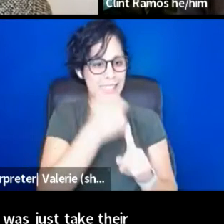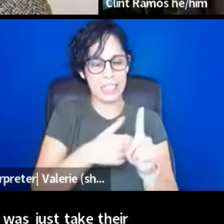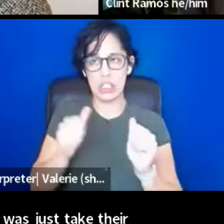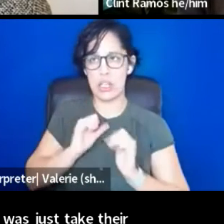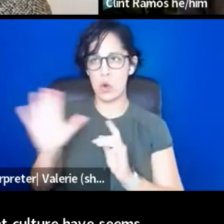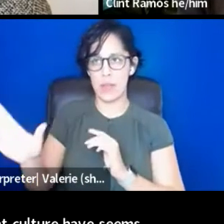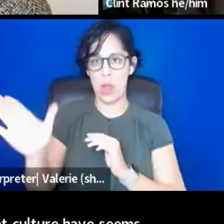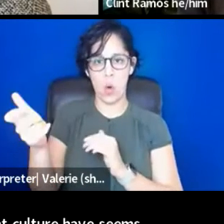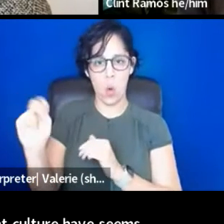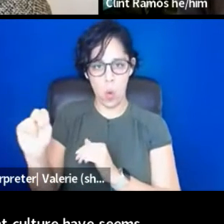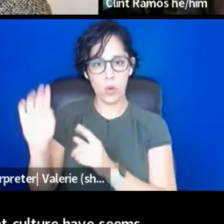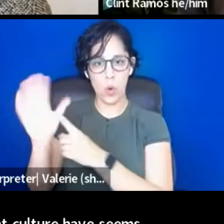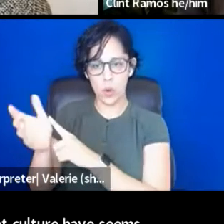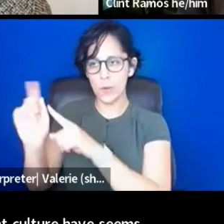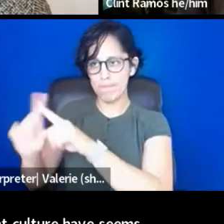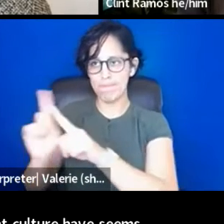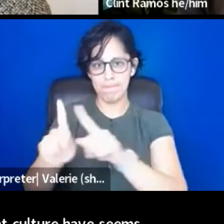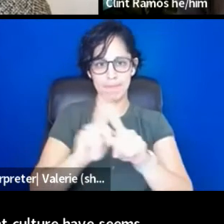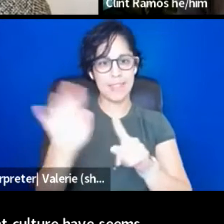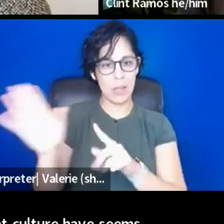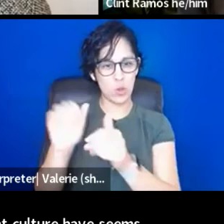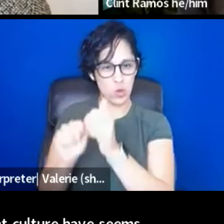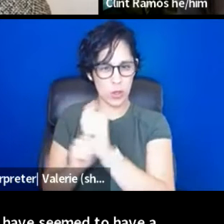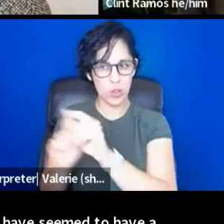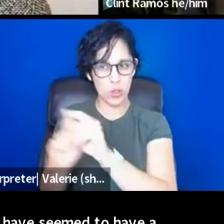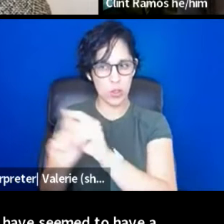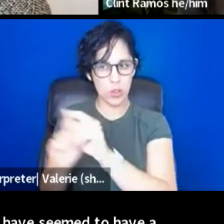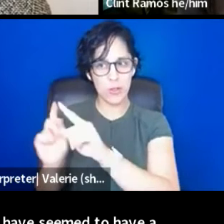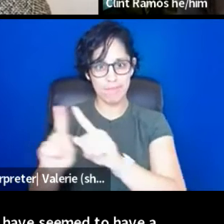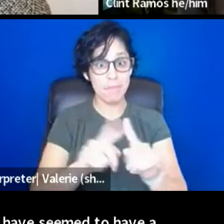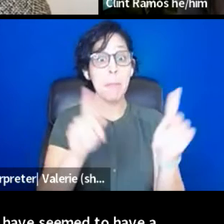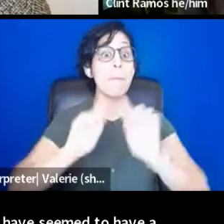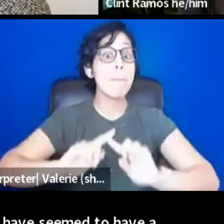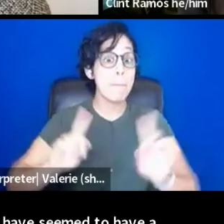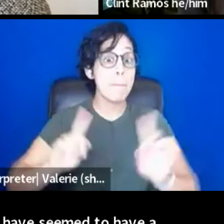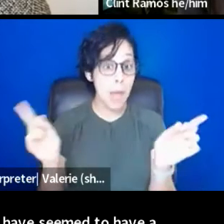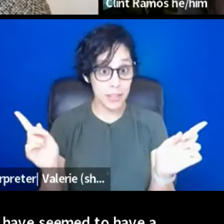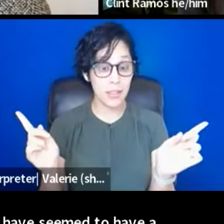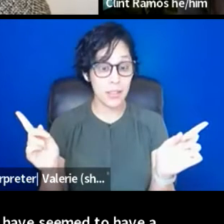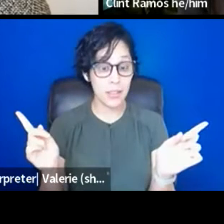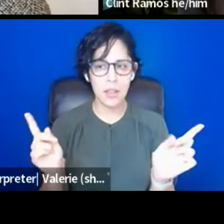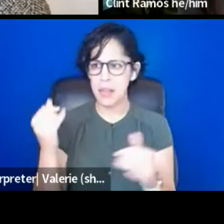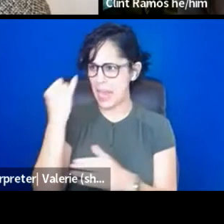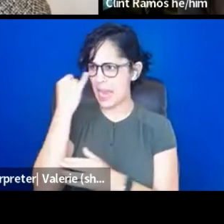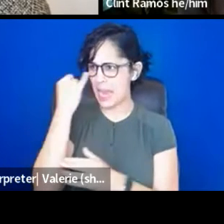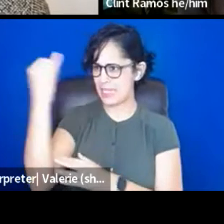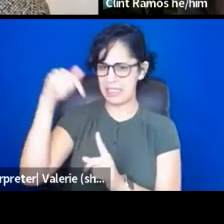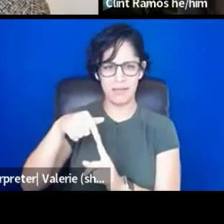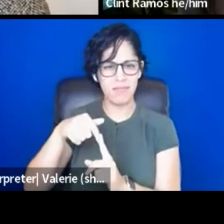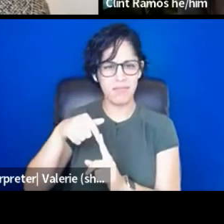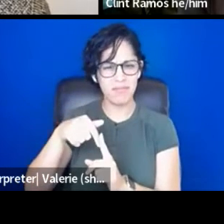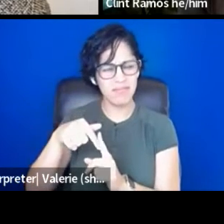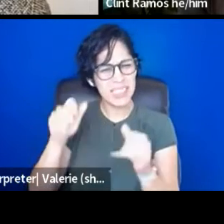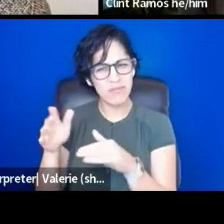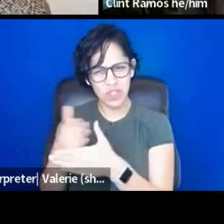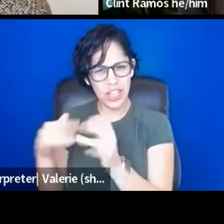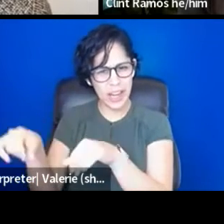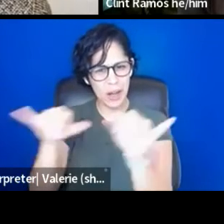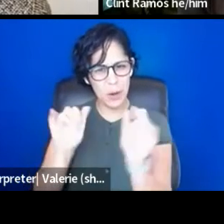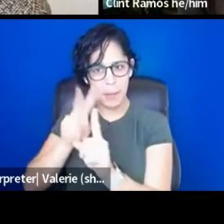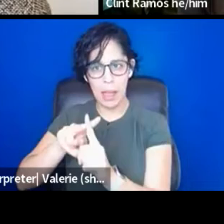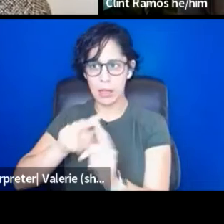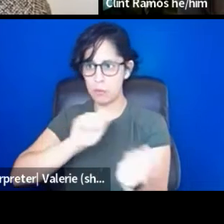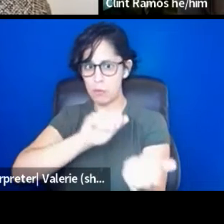seems to have a different corporate structure, but those ideas, they can be shared. And so, hopefully, by